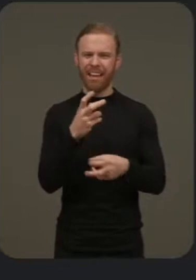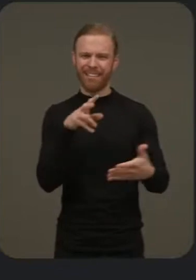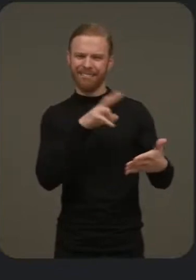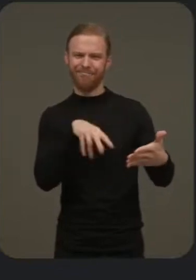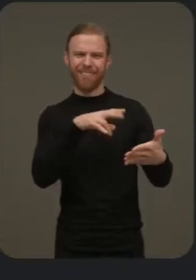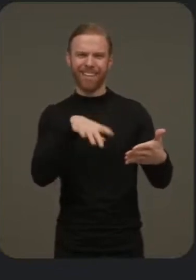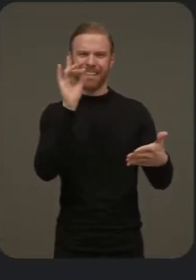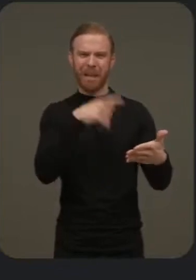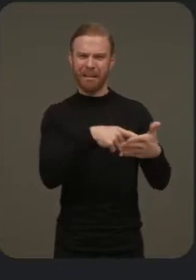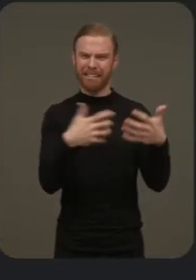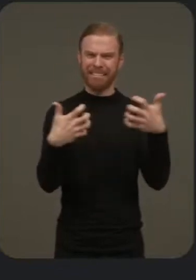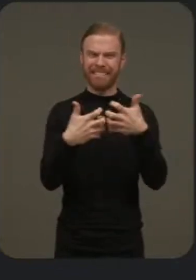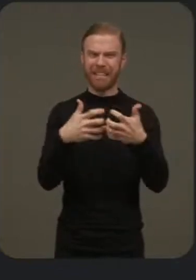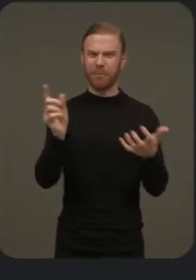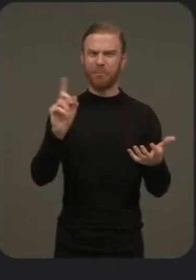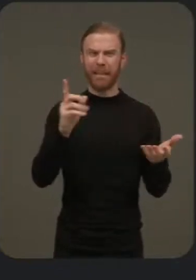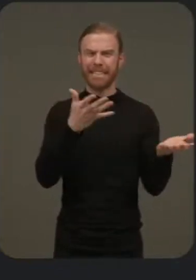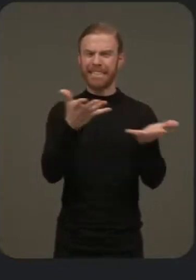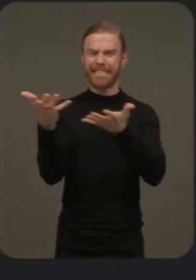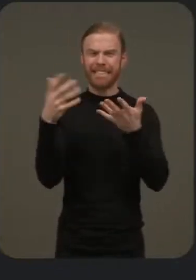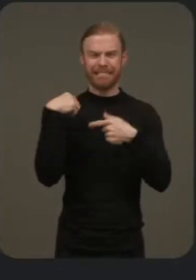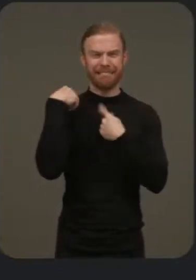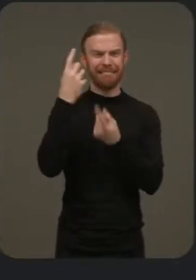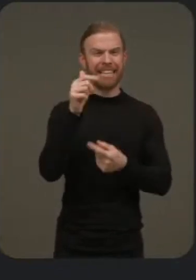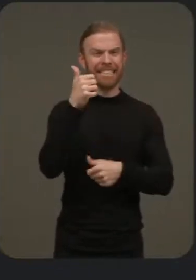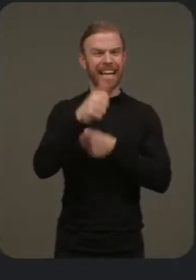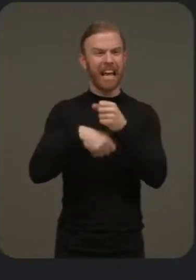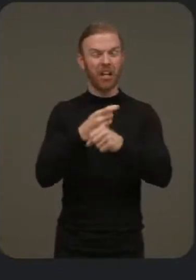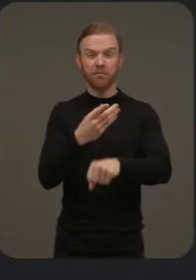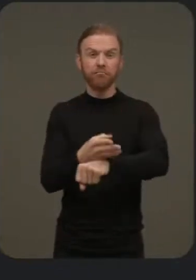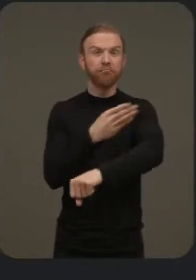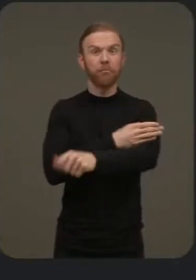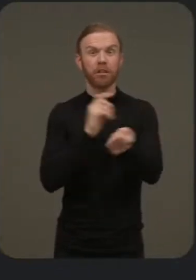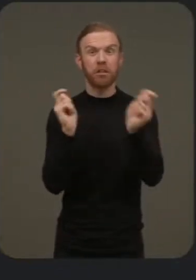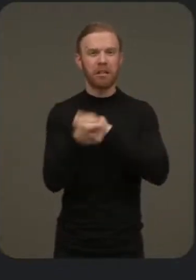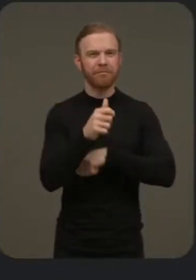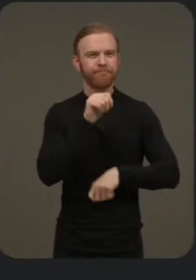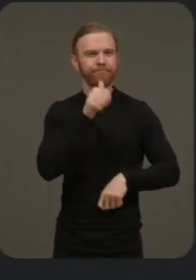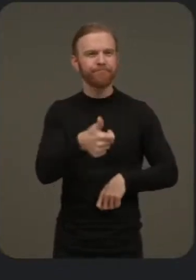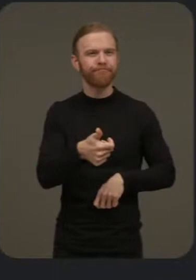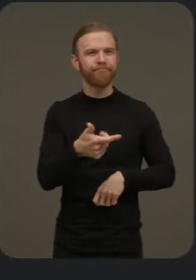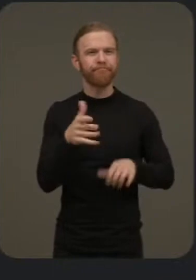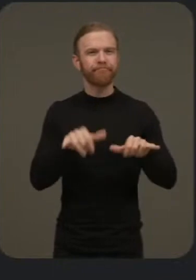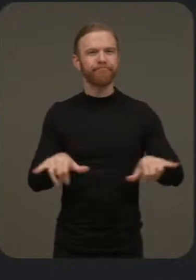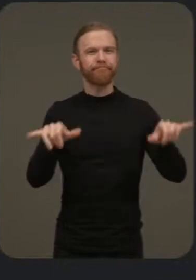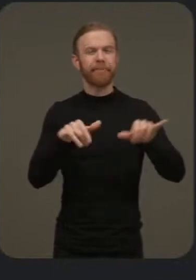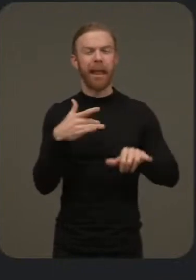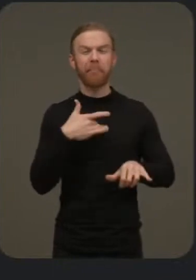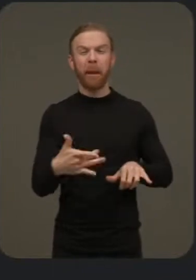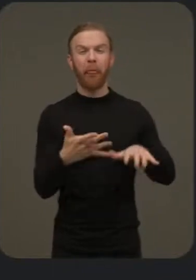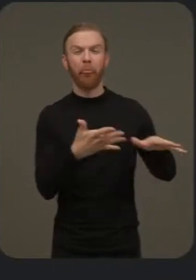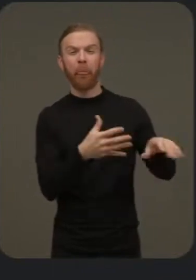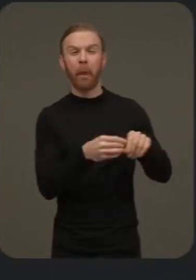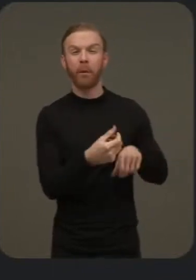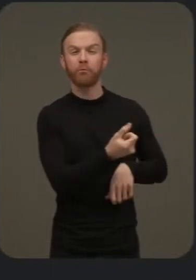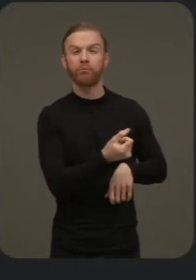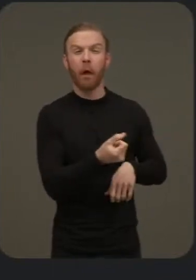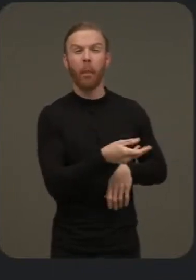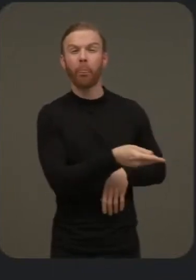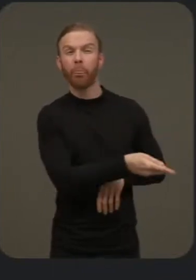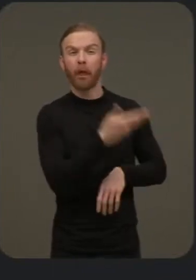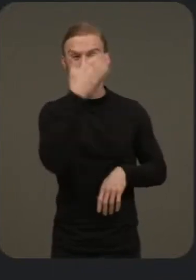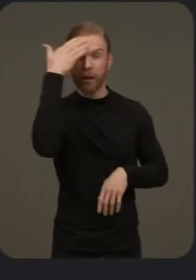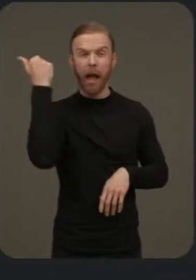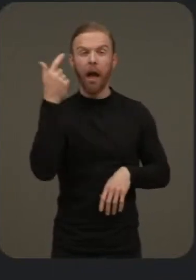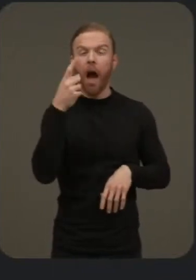and they haven't really changed in the past 10 years. A lot of times they're sitting forgotten in the drawer, and that one moment